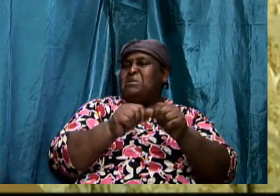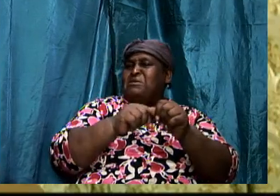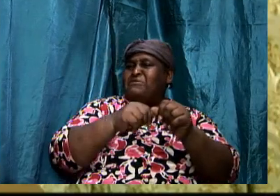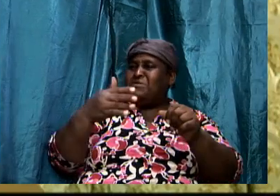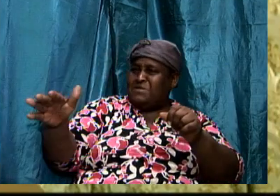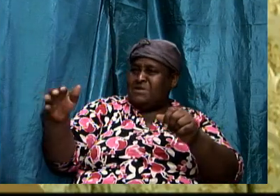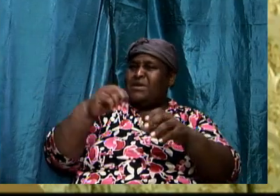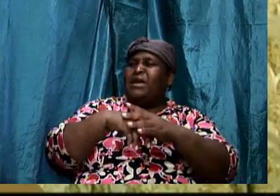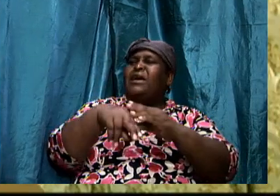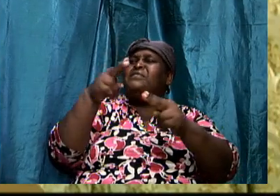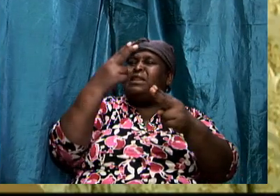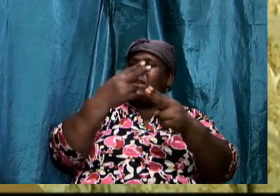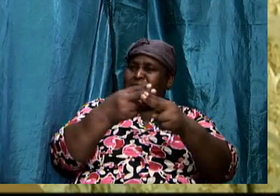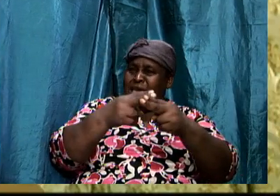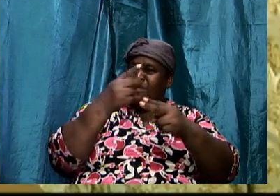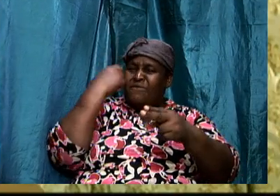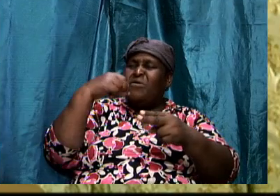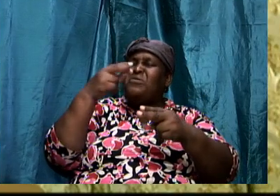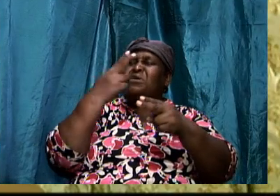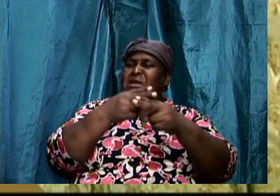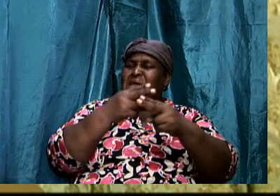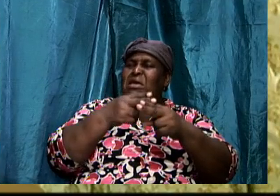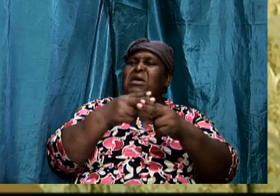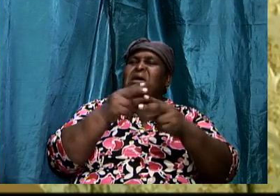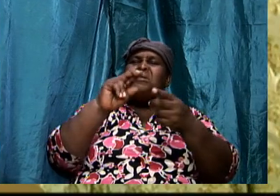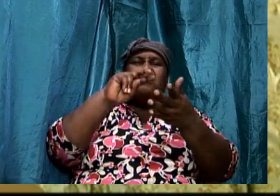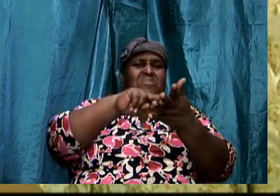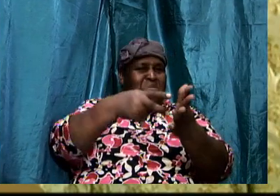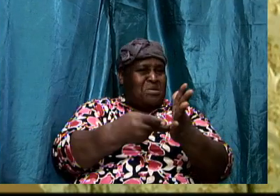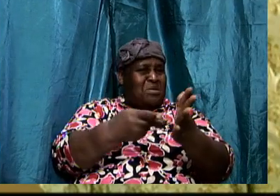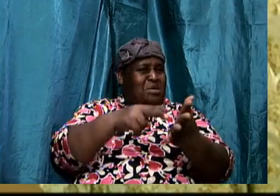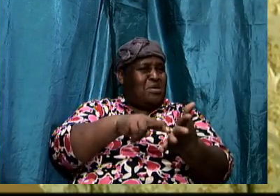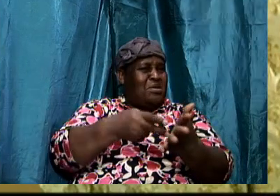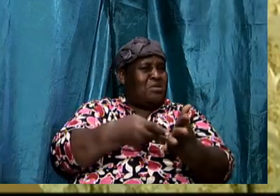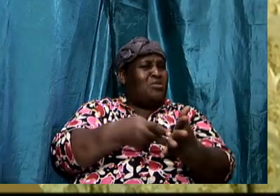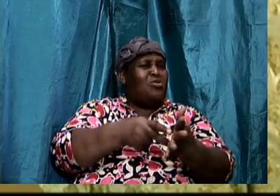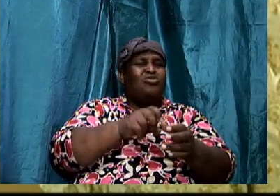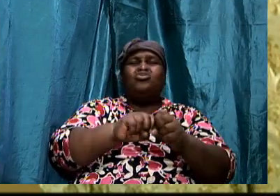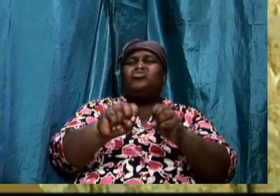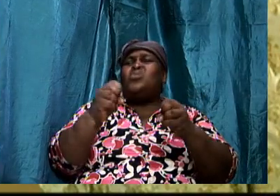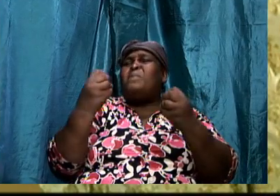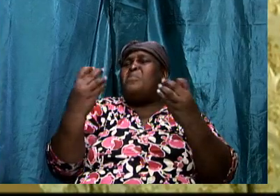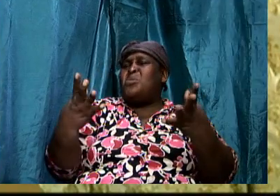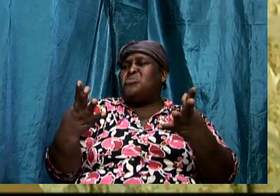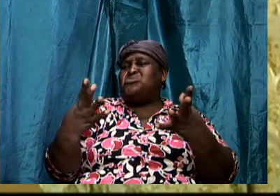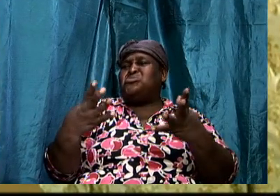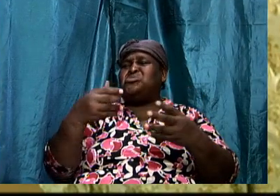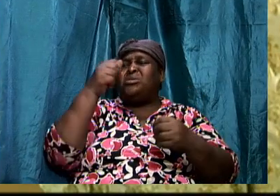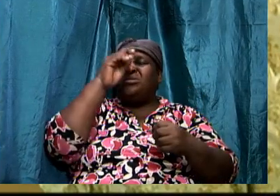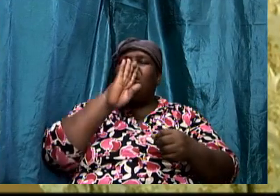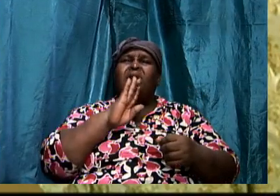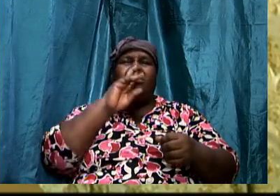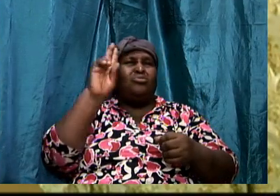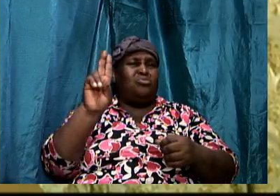name means so much. And God used name to describe